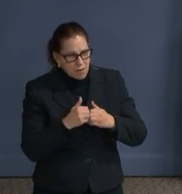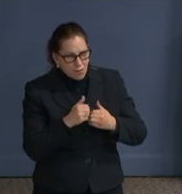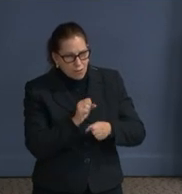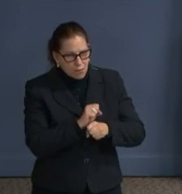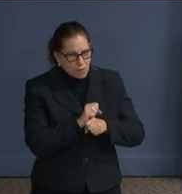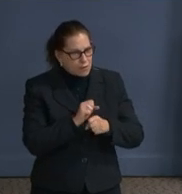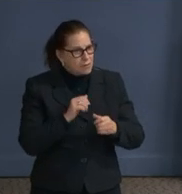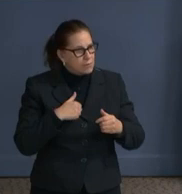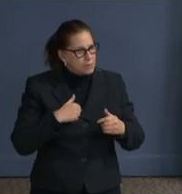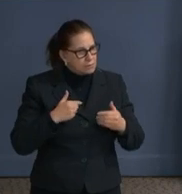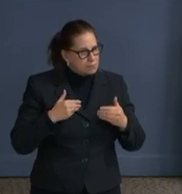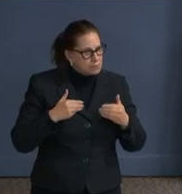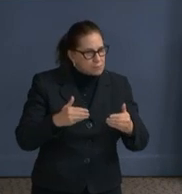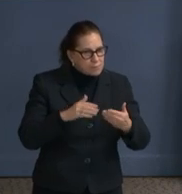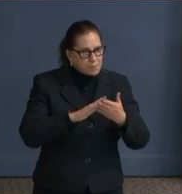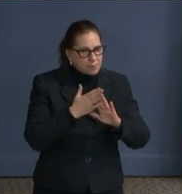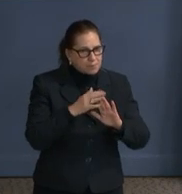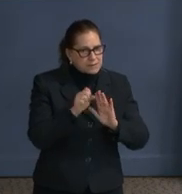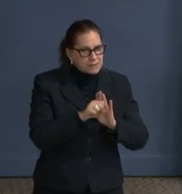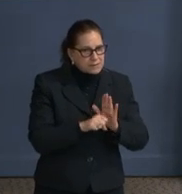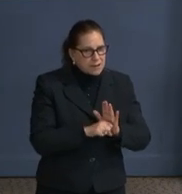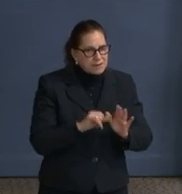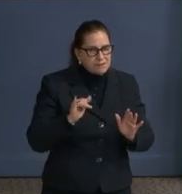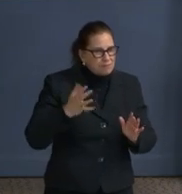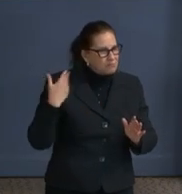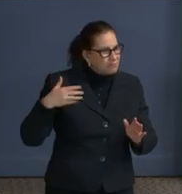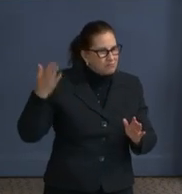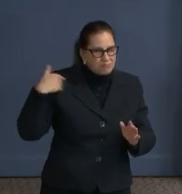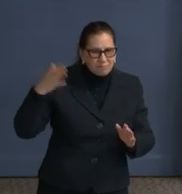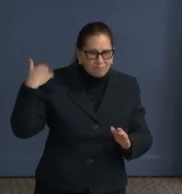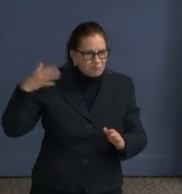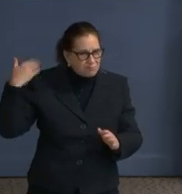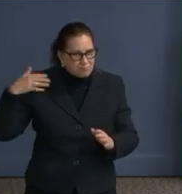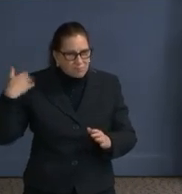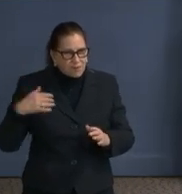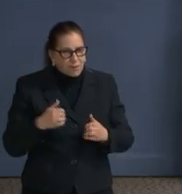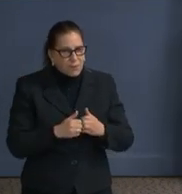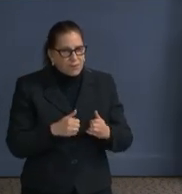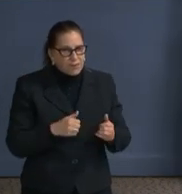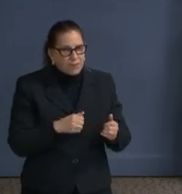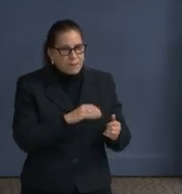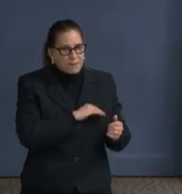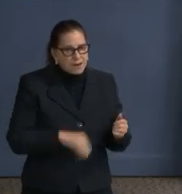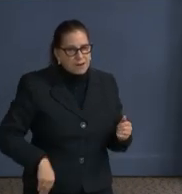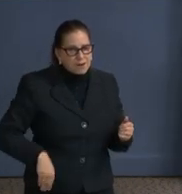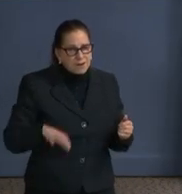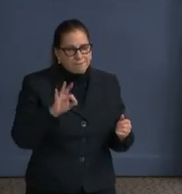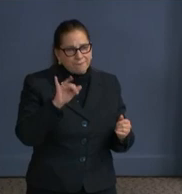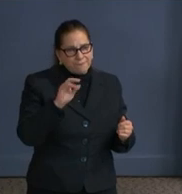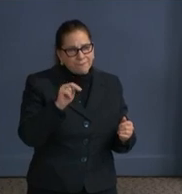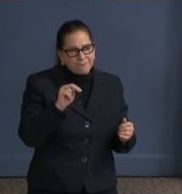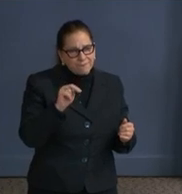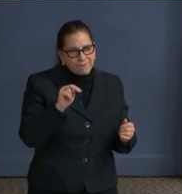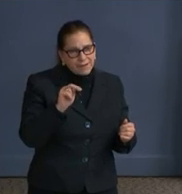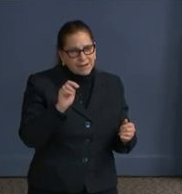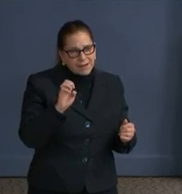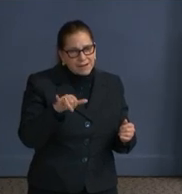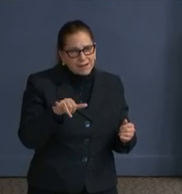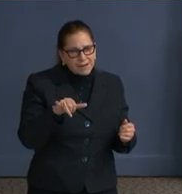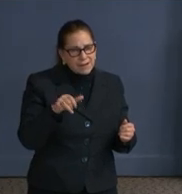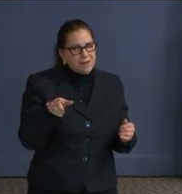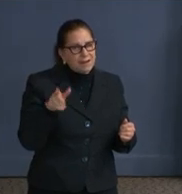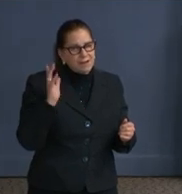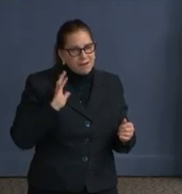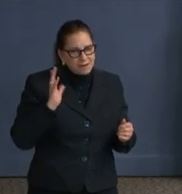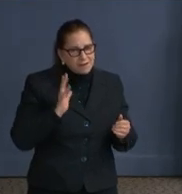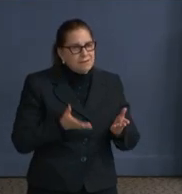mayor, when there was an opportunity to just get a vote in the House of Representatives, which is much easier than, as you know, the